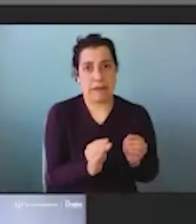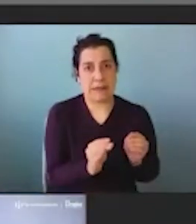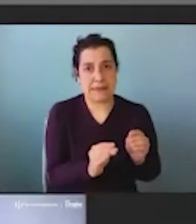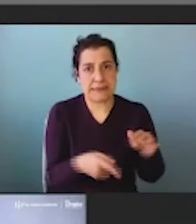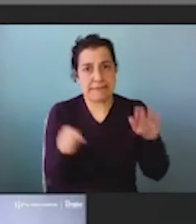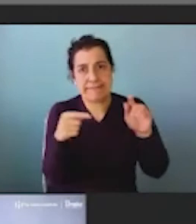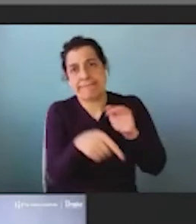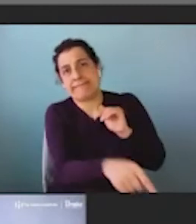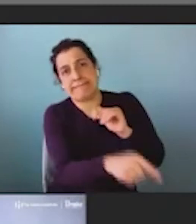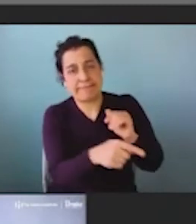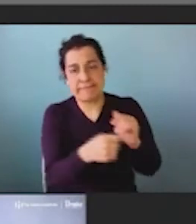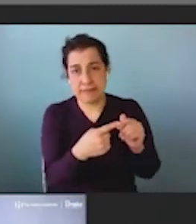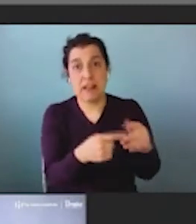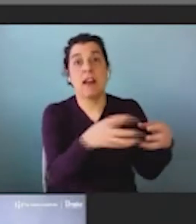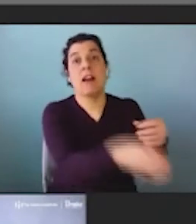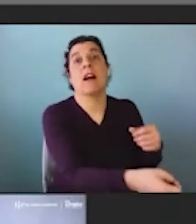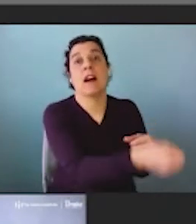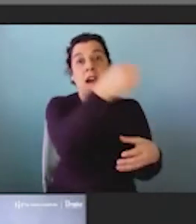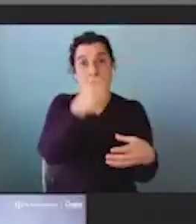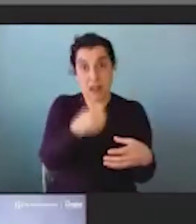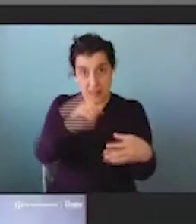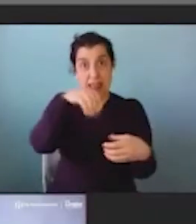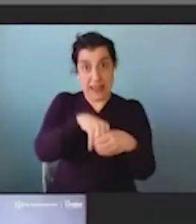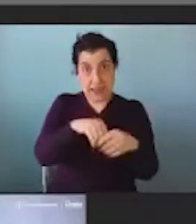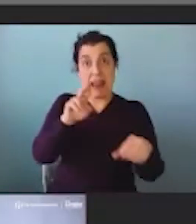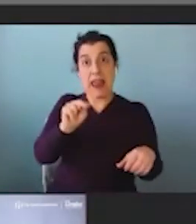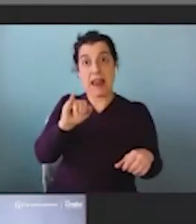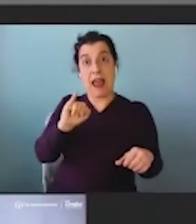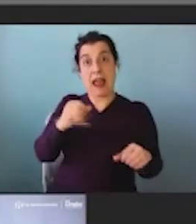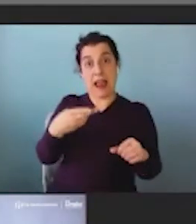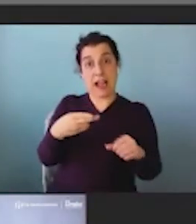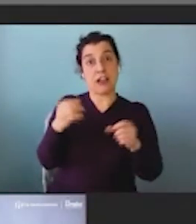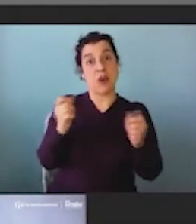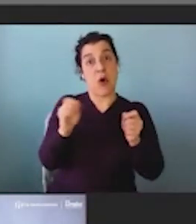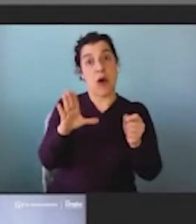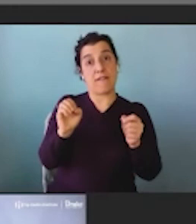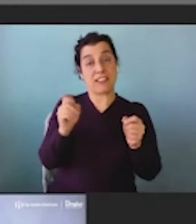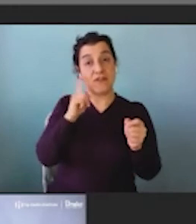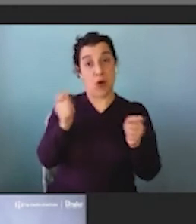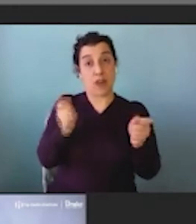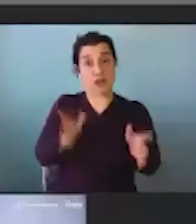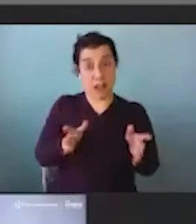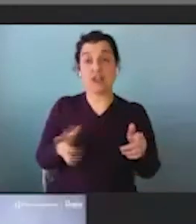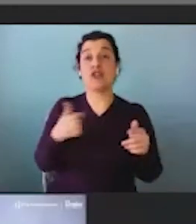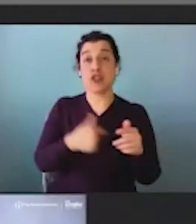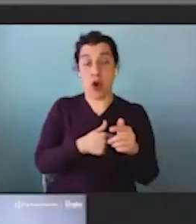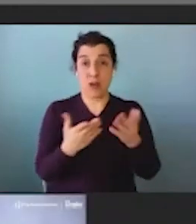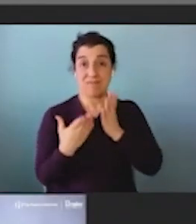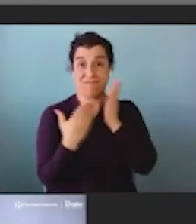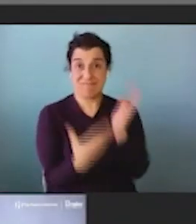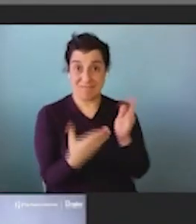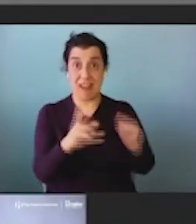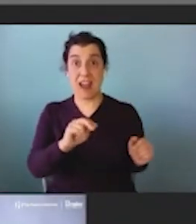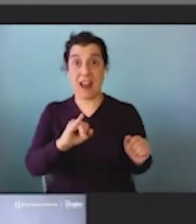one of the institutes into the NIH office of the director. And so in preparing our recommendations, we worked hard to brief the NIH